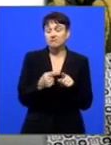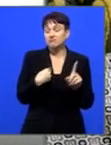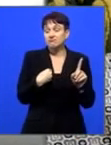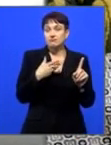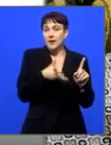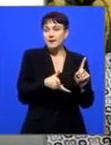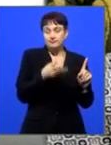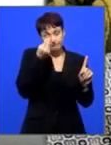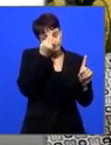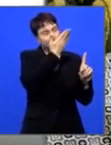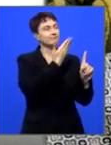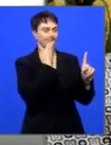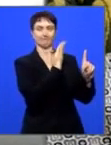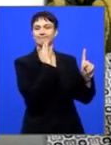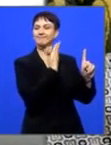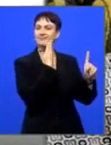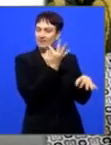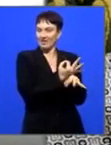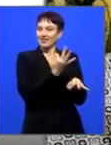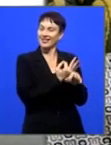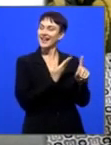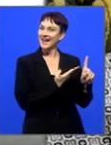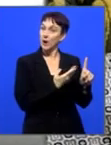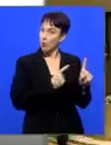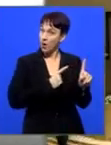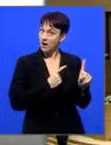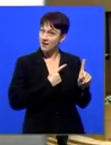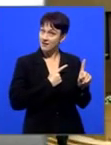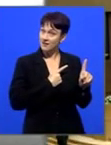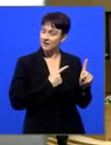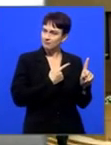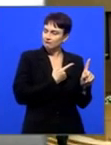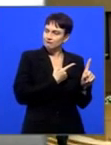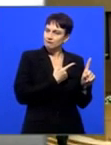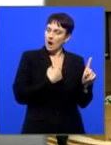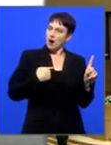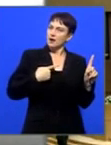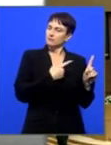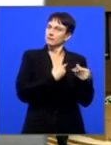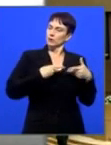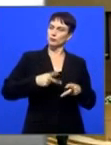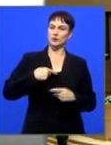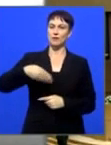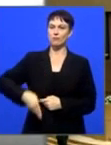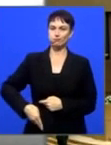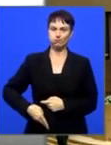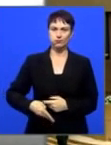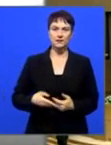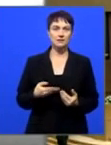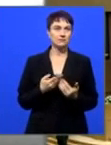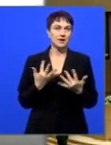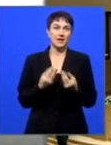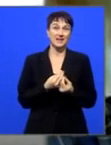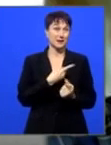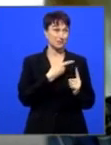thank you, Dada, for us being able to be here today. There's so much that we couldn't have